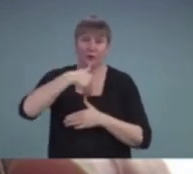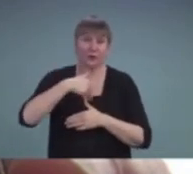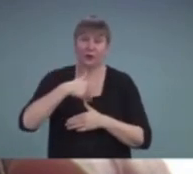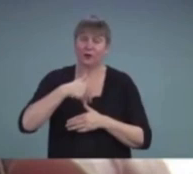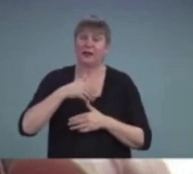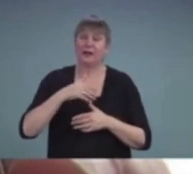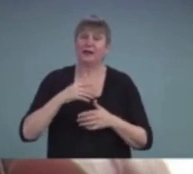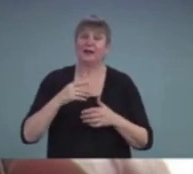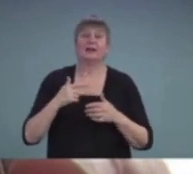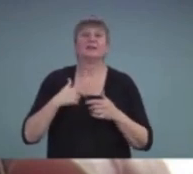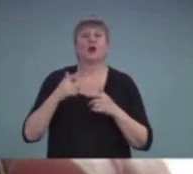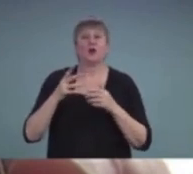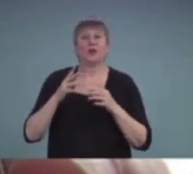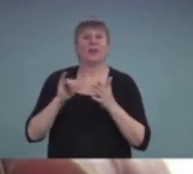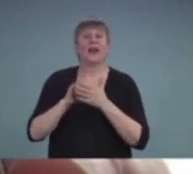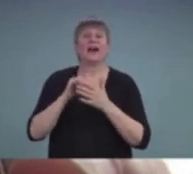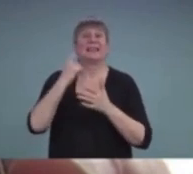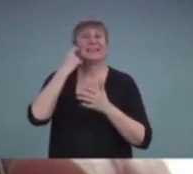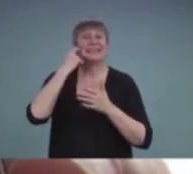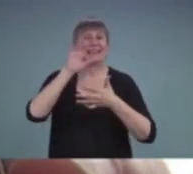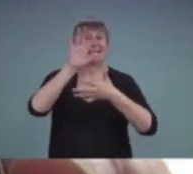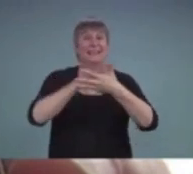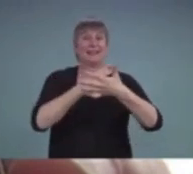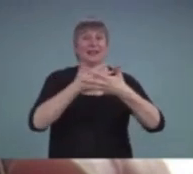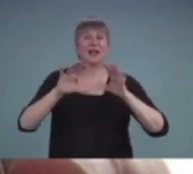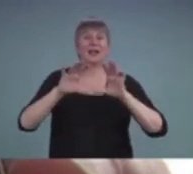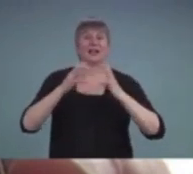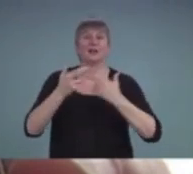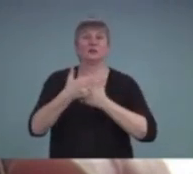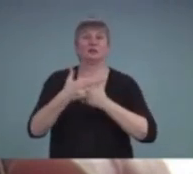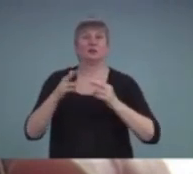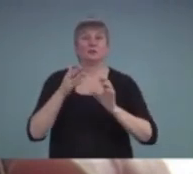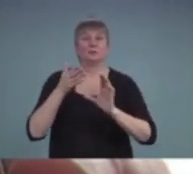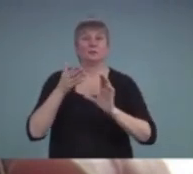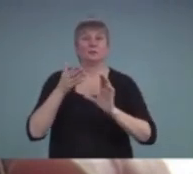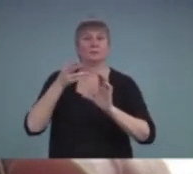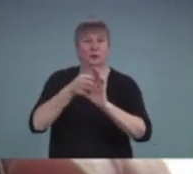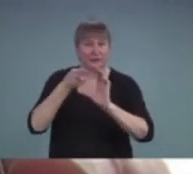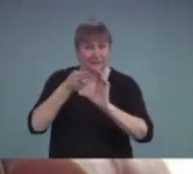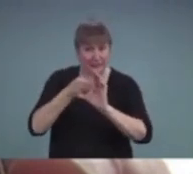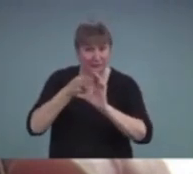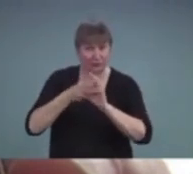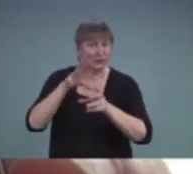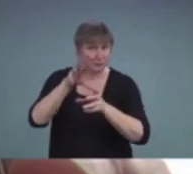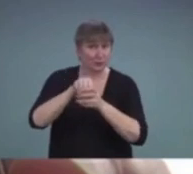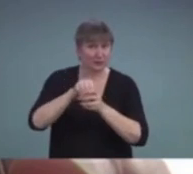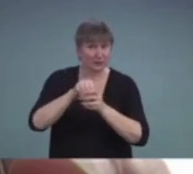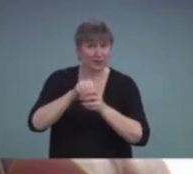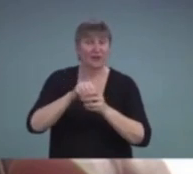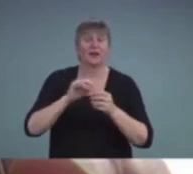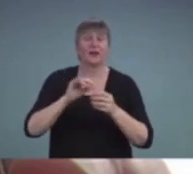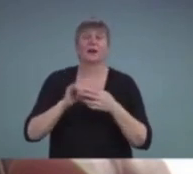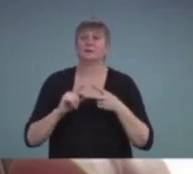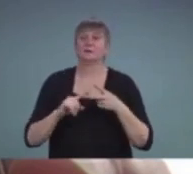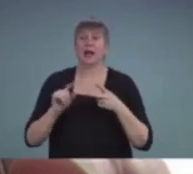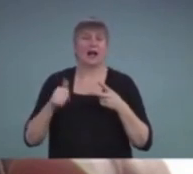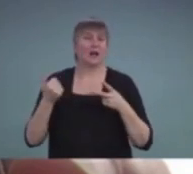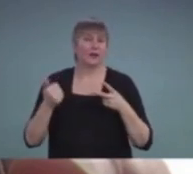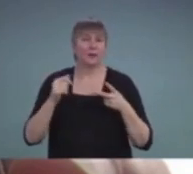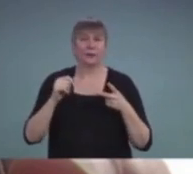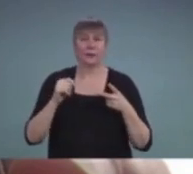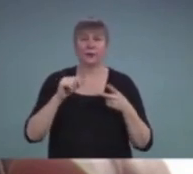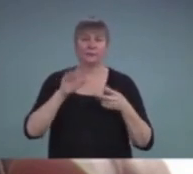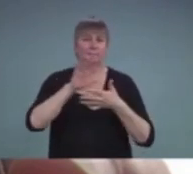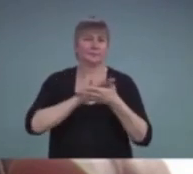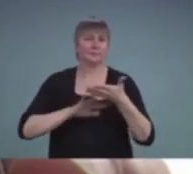classroom participation questionnaire, some of the tools that we have, the other tools that we have available